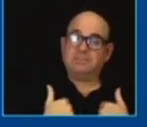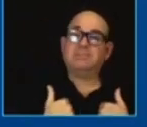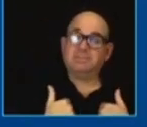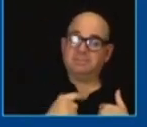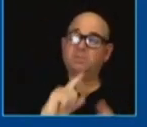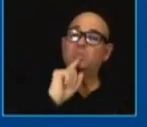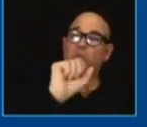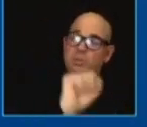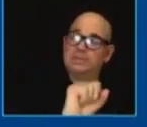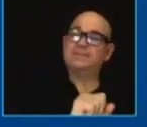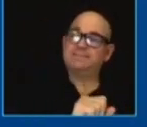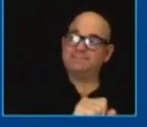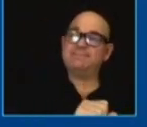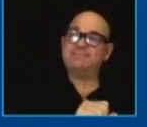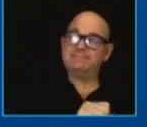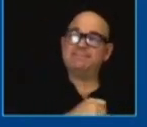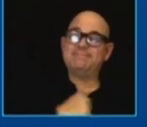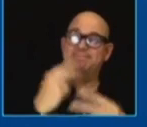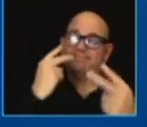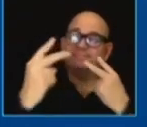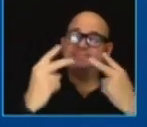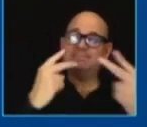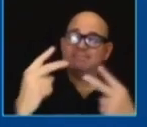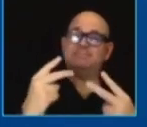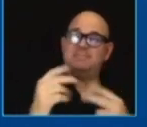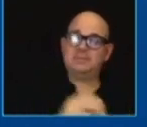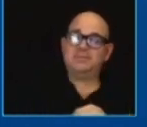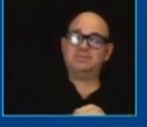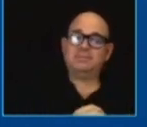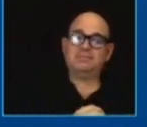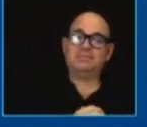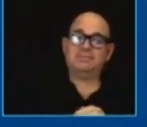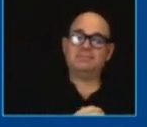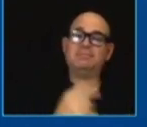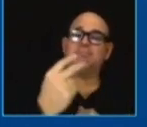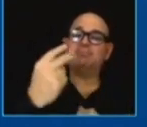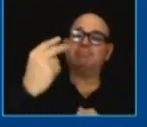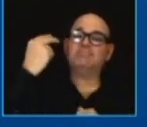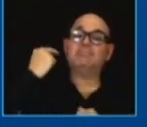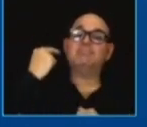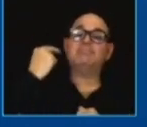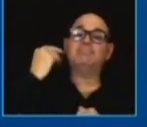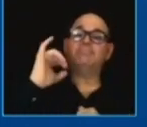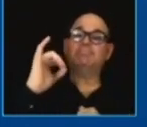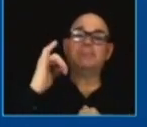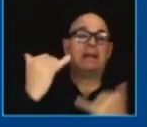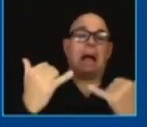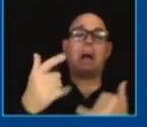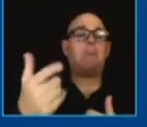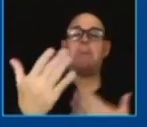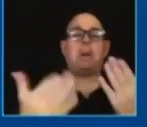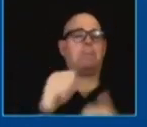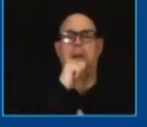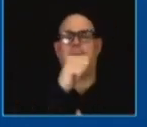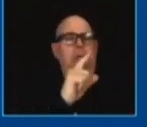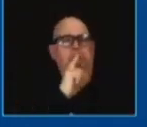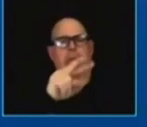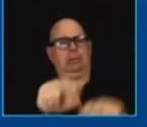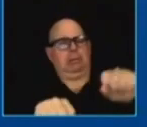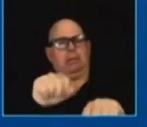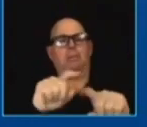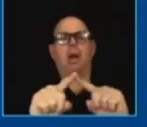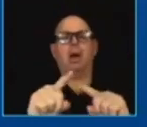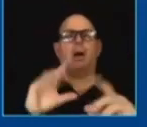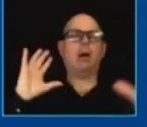that we're going to look back on this time and realize that we really literally change the trajectory of the